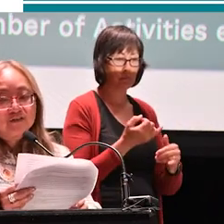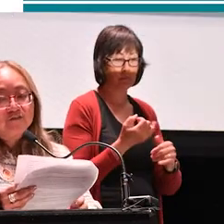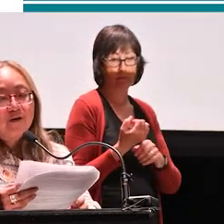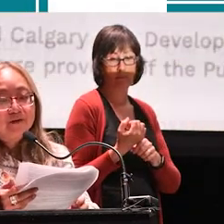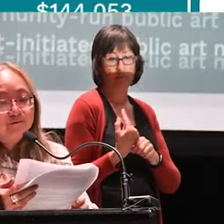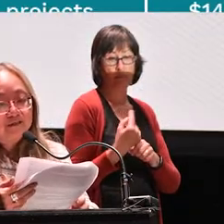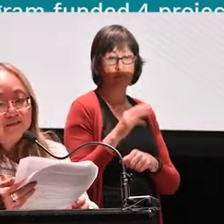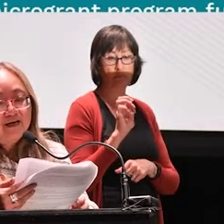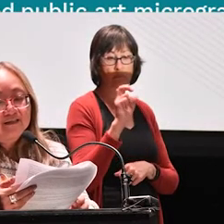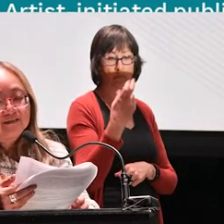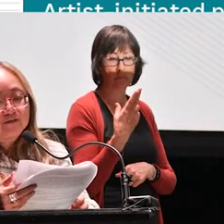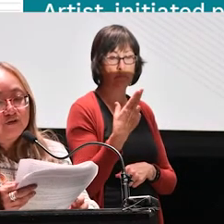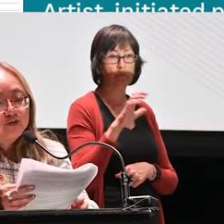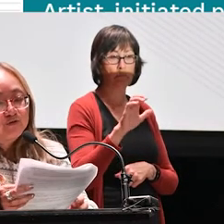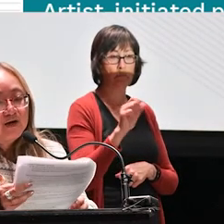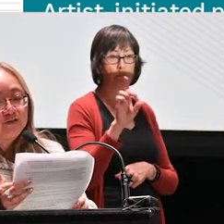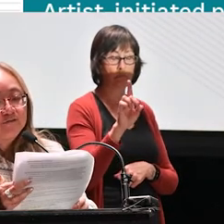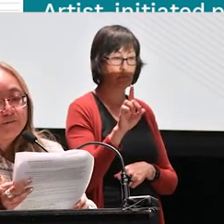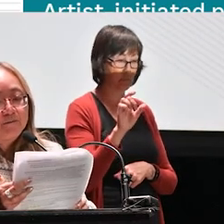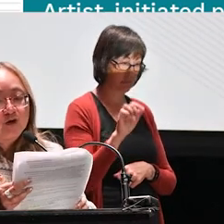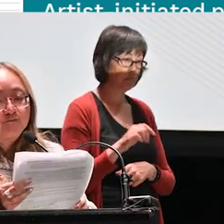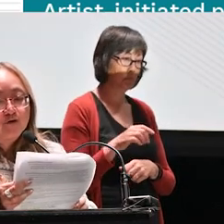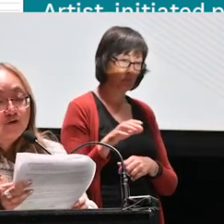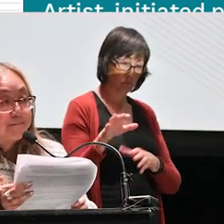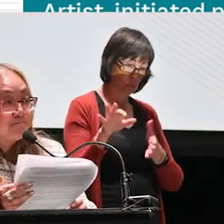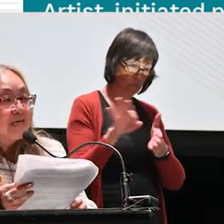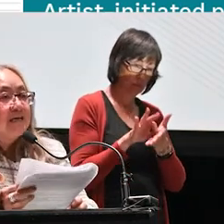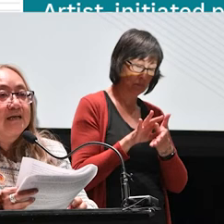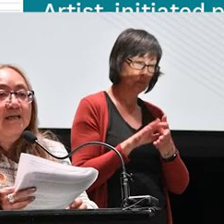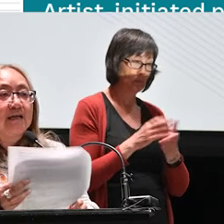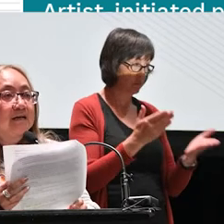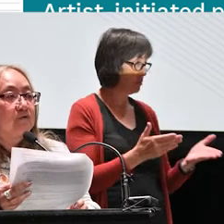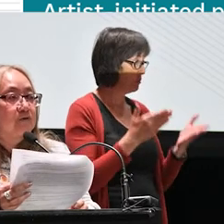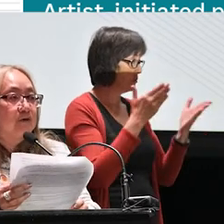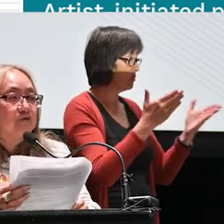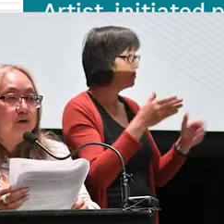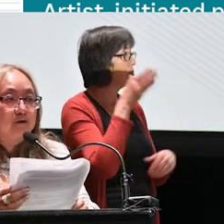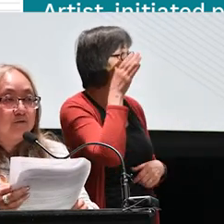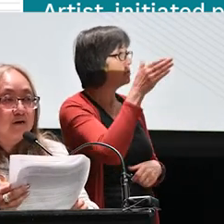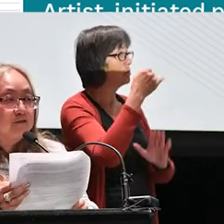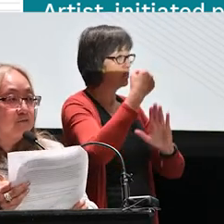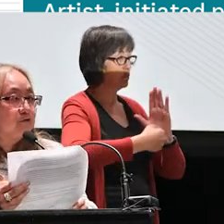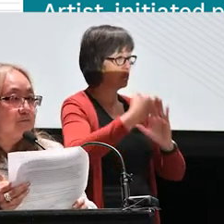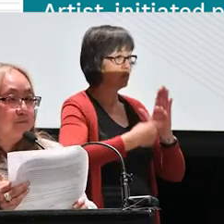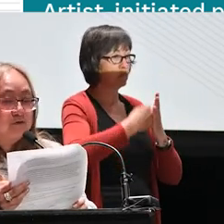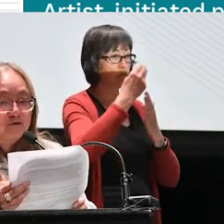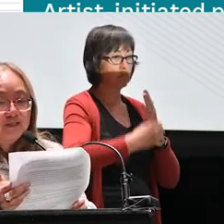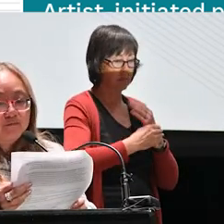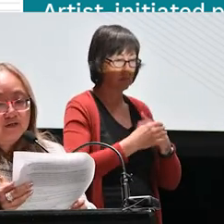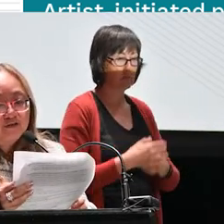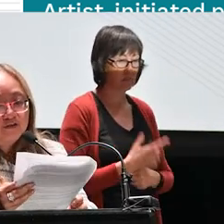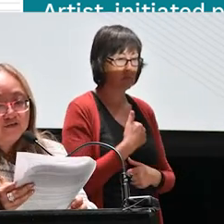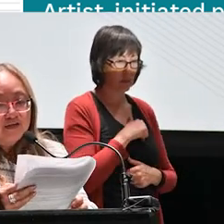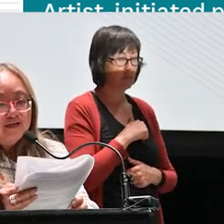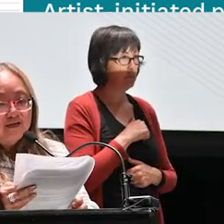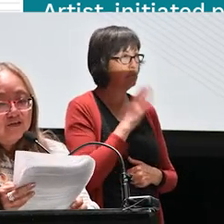Calgary Arts Development was selected as the future provider of the Public Art Program. And I know our Director of Public Art, Brandi DeRouge, and members of her team